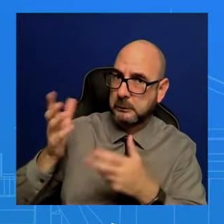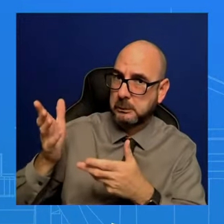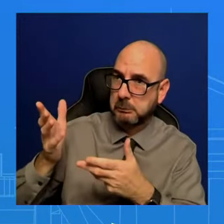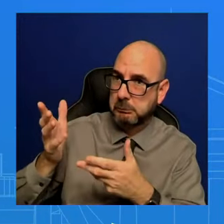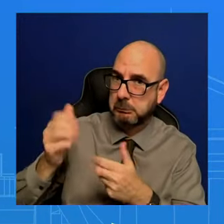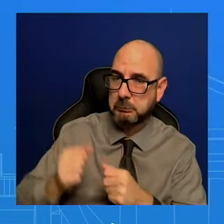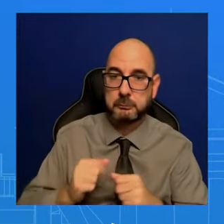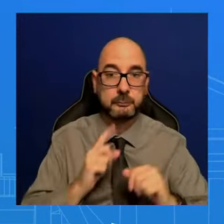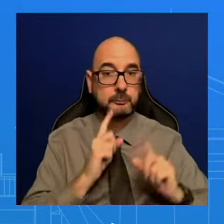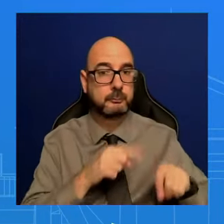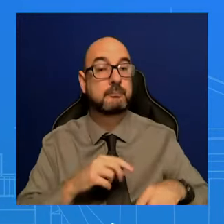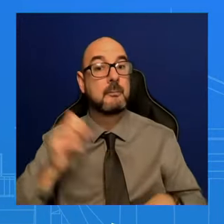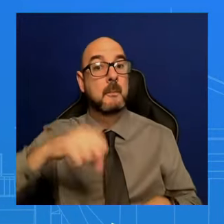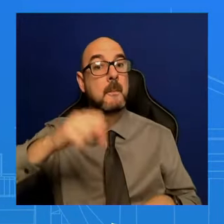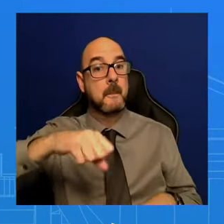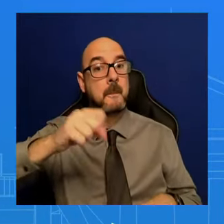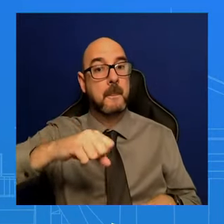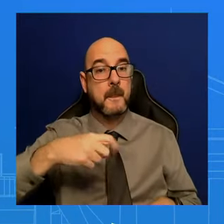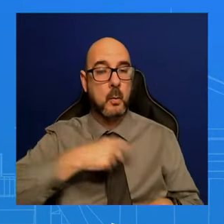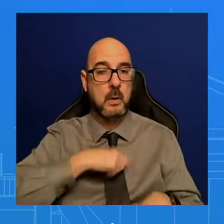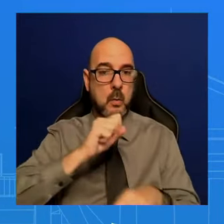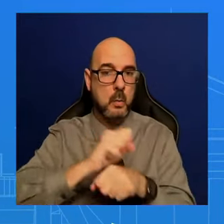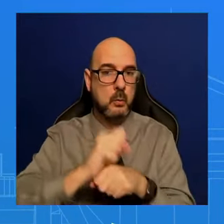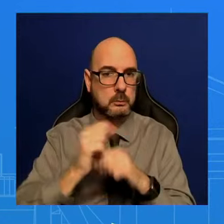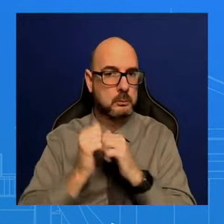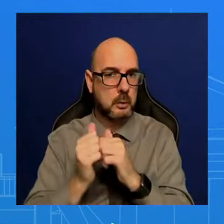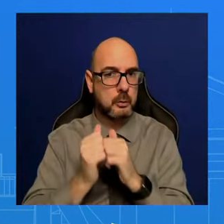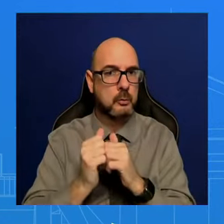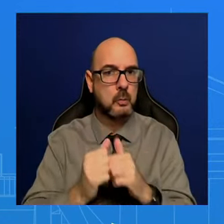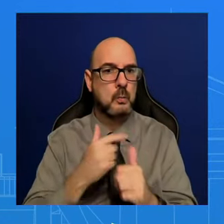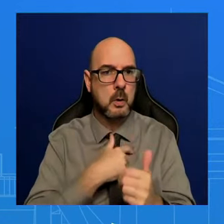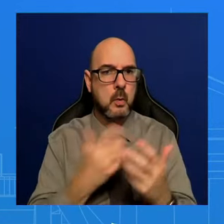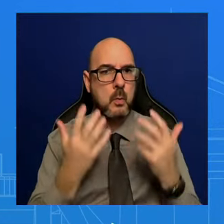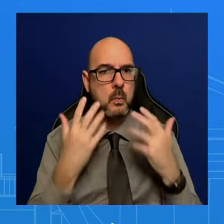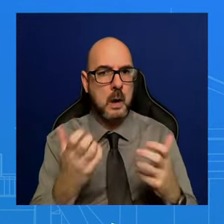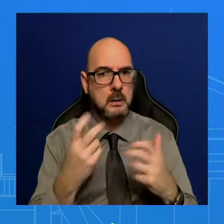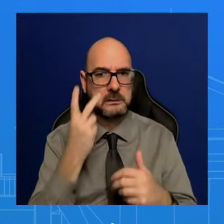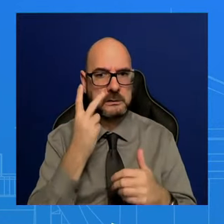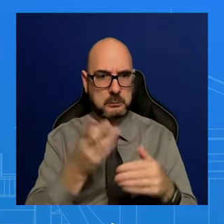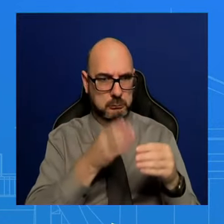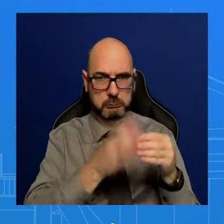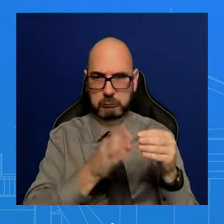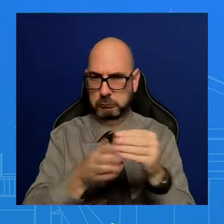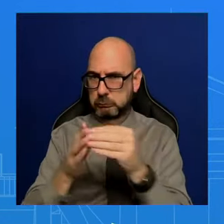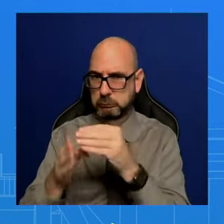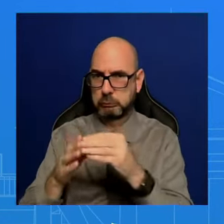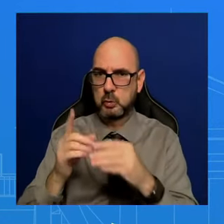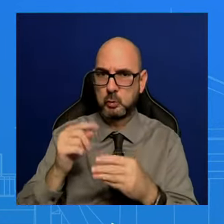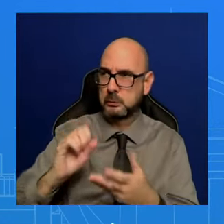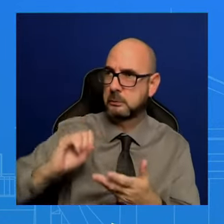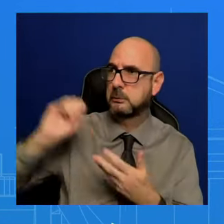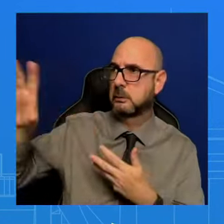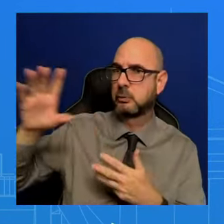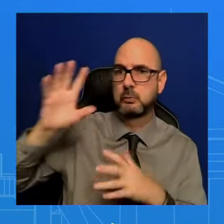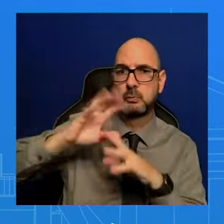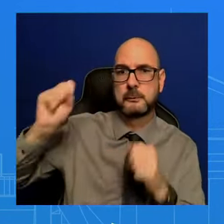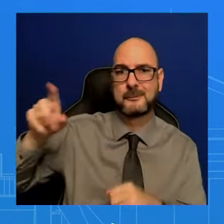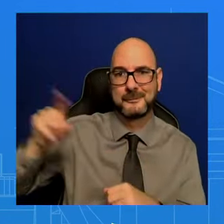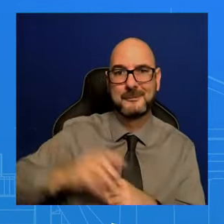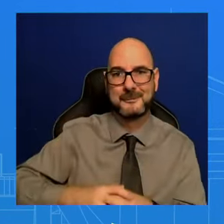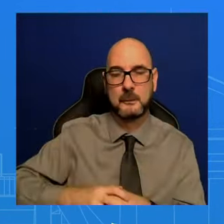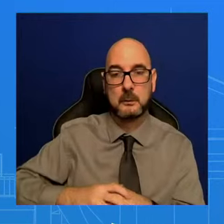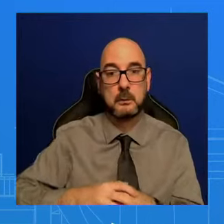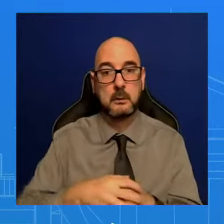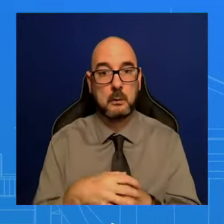them on it. And we would want to see this bill get done so it can get to the President's desk. Pressure question. Is the President planning on talking to TikTok